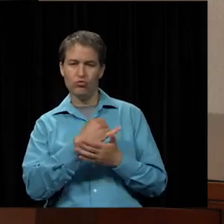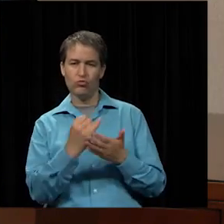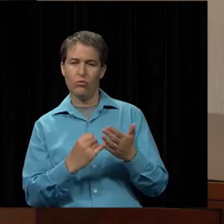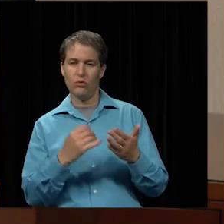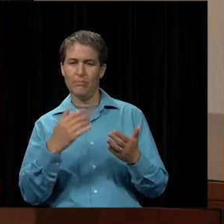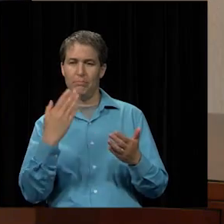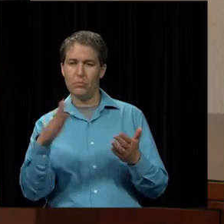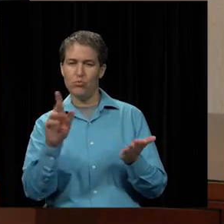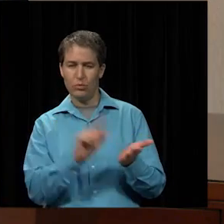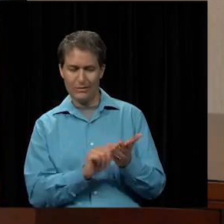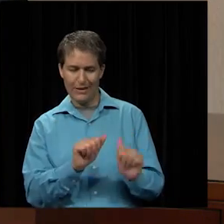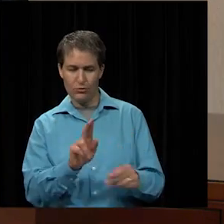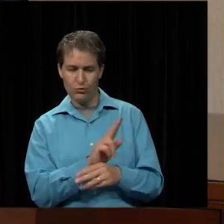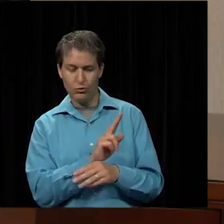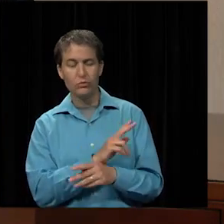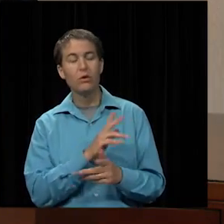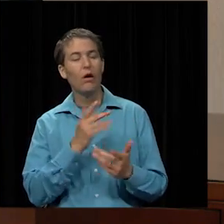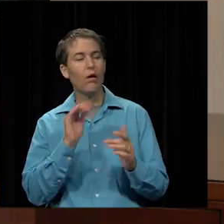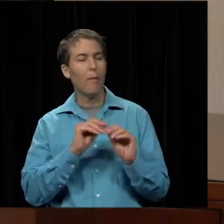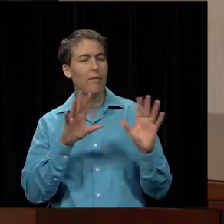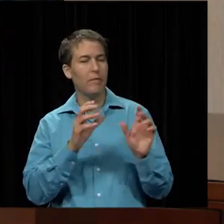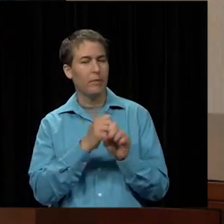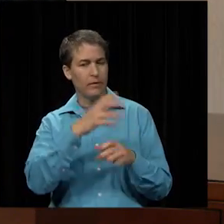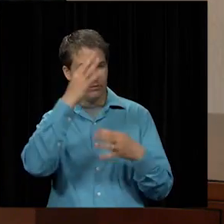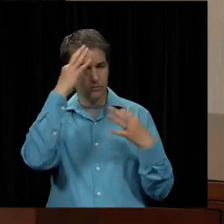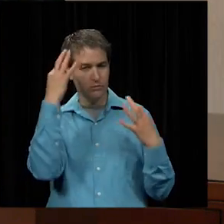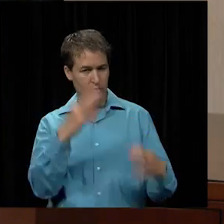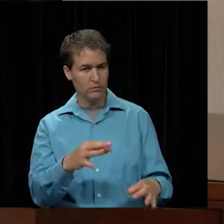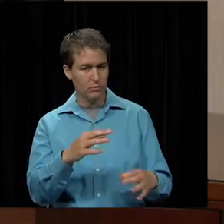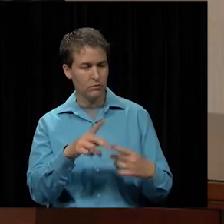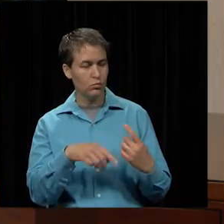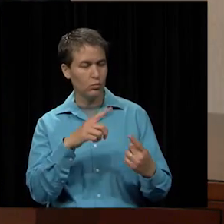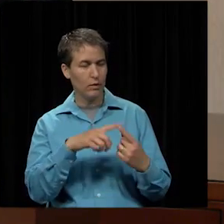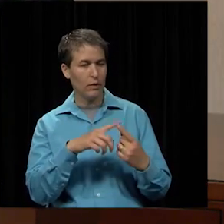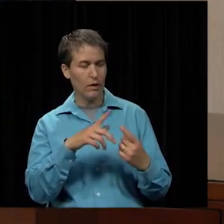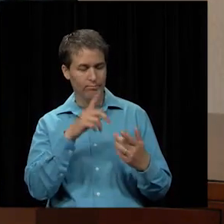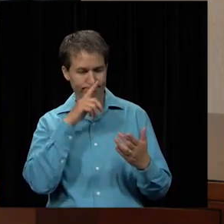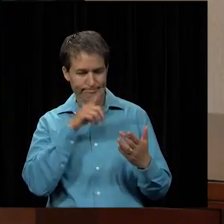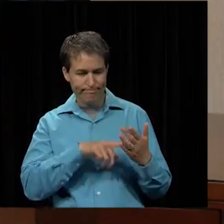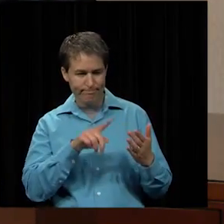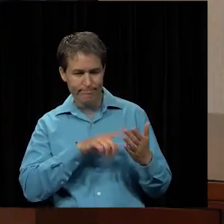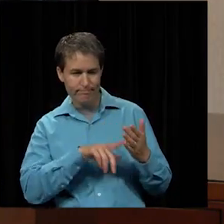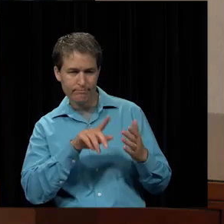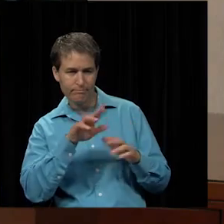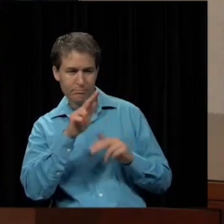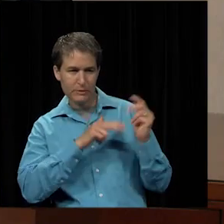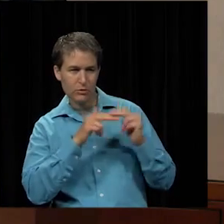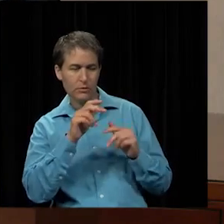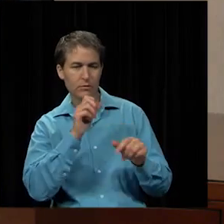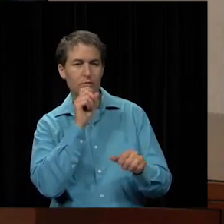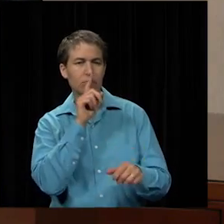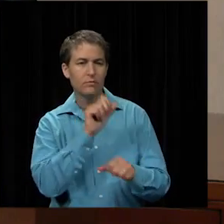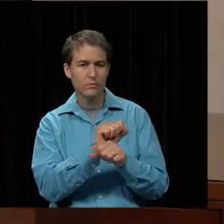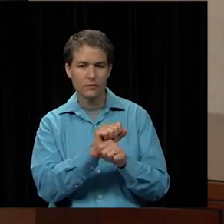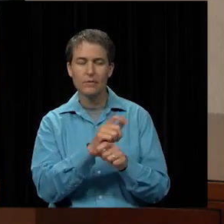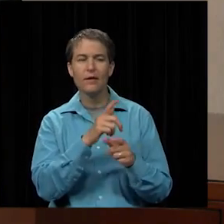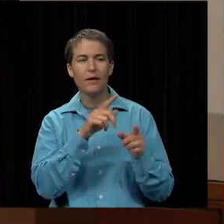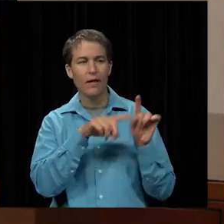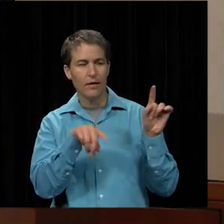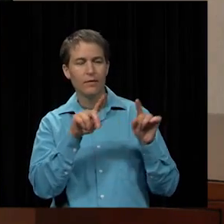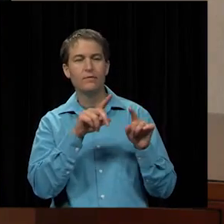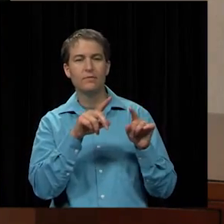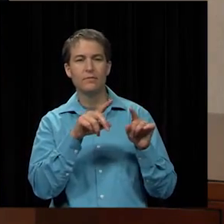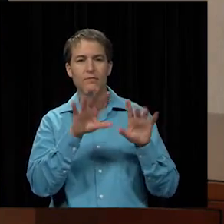be decisions that are having to be made as they investigate the site and uncover as-built conditions.